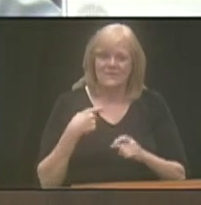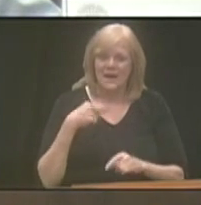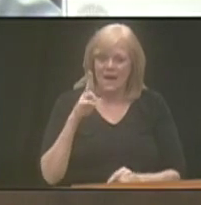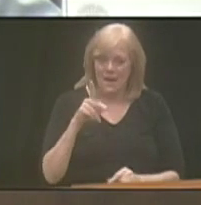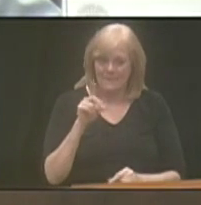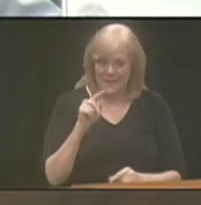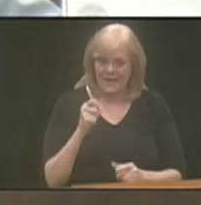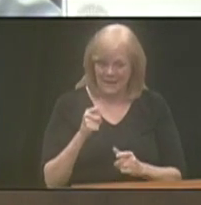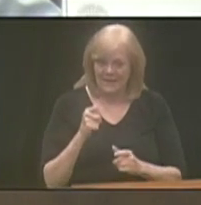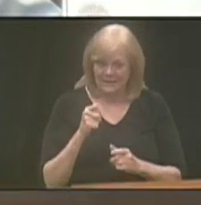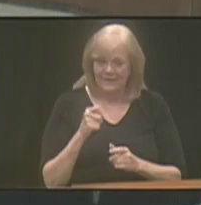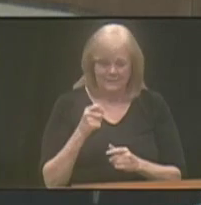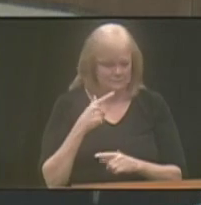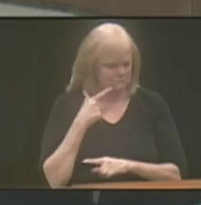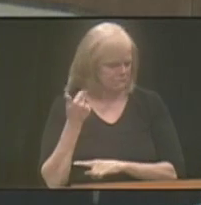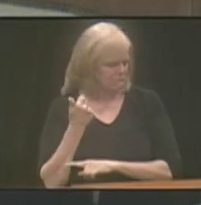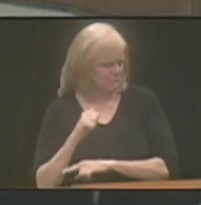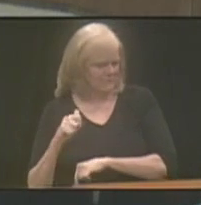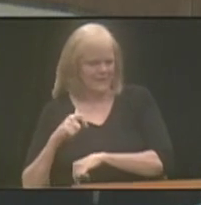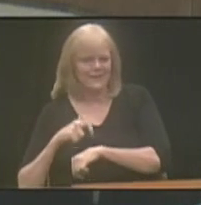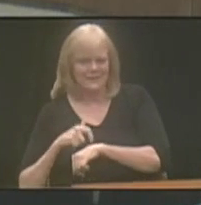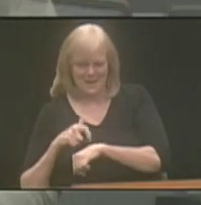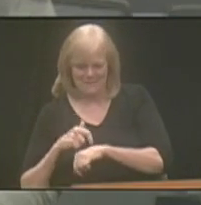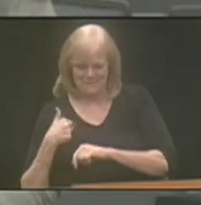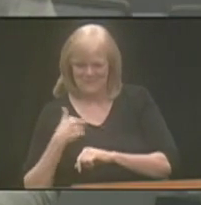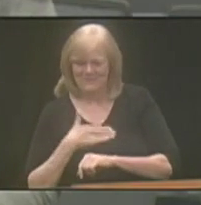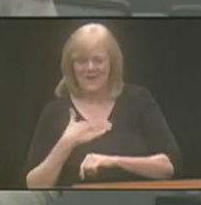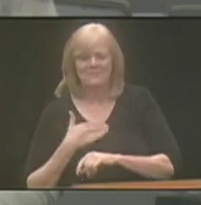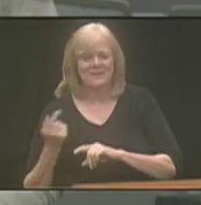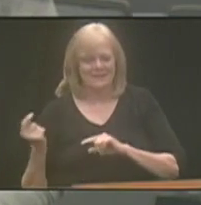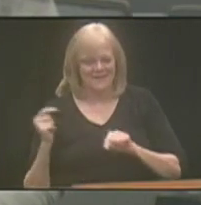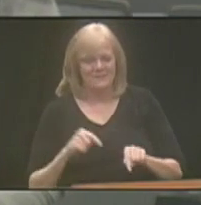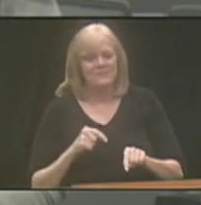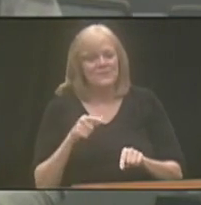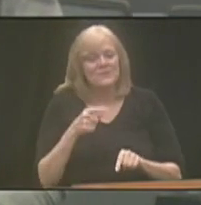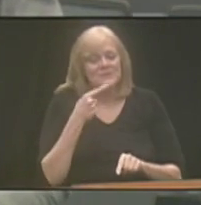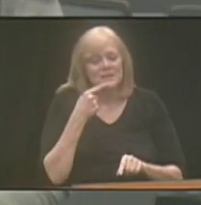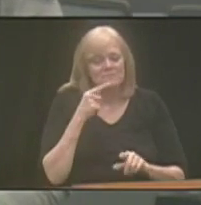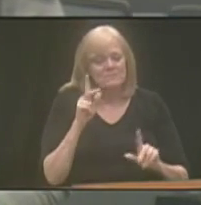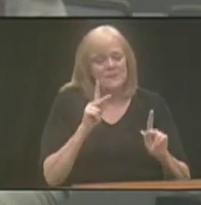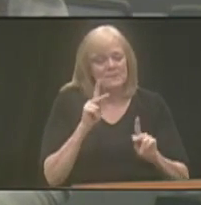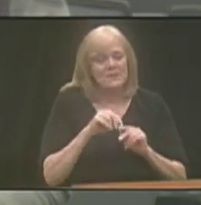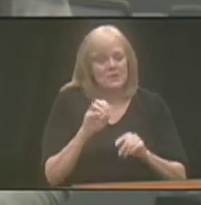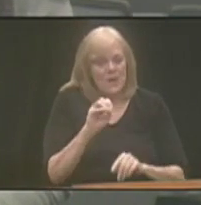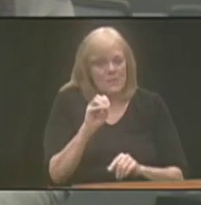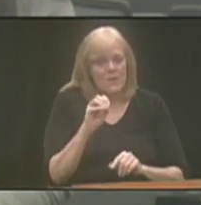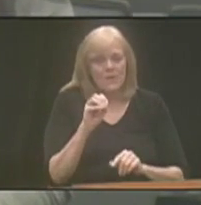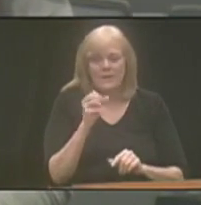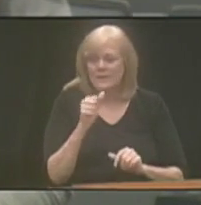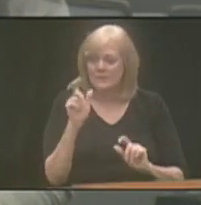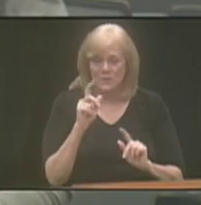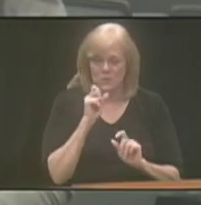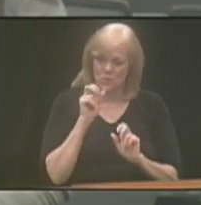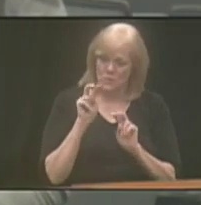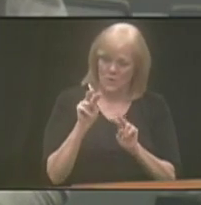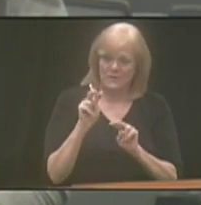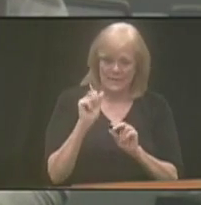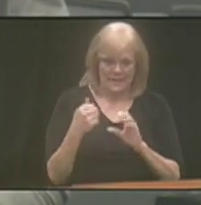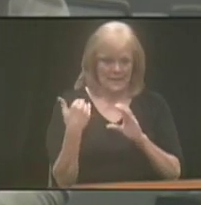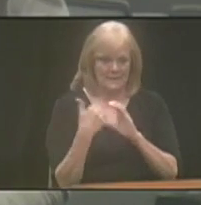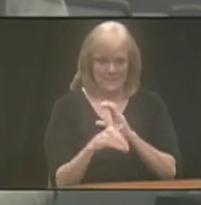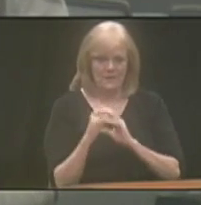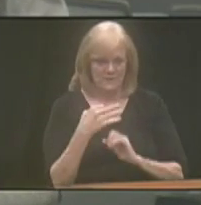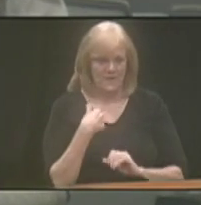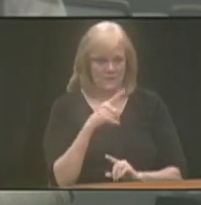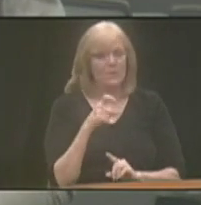update if that's okay. Yeah, any time. And I would say you mentioned that folks in Omaha or whoever's watching can email you guys if they have